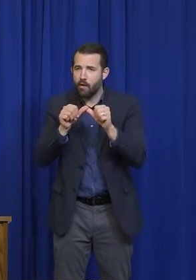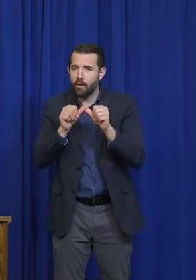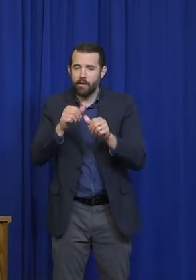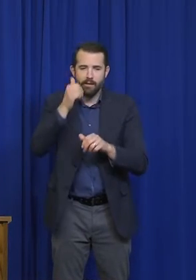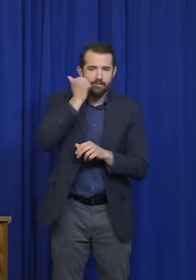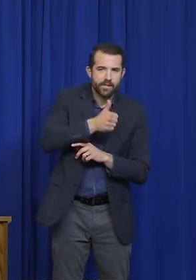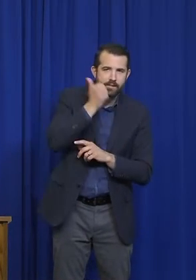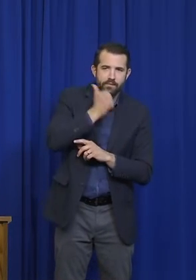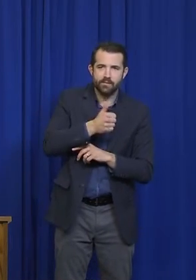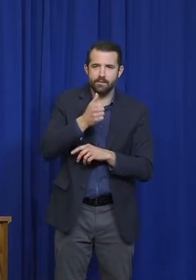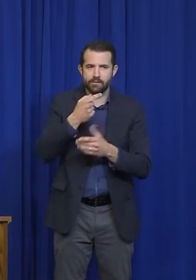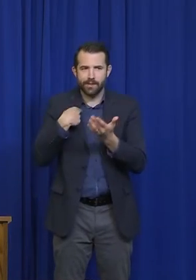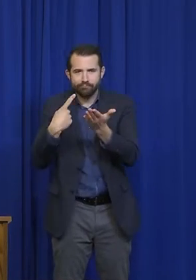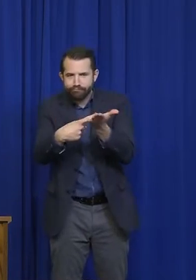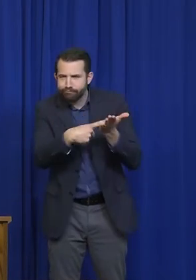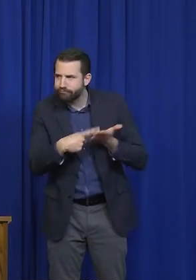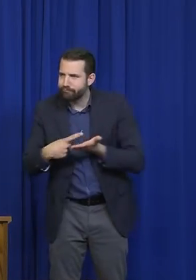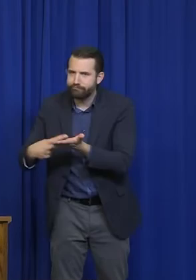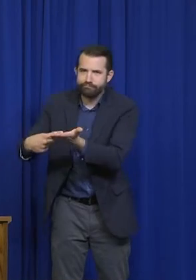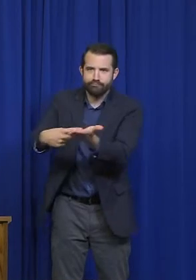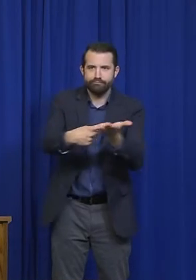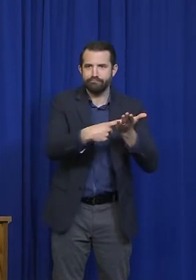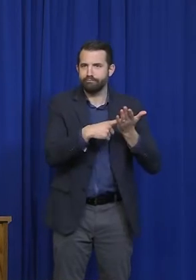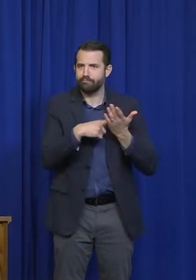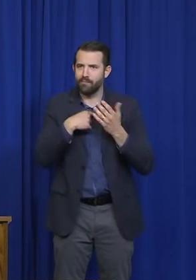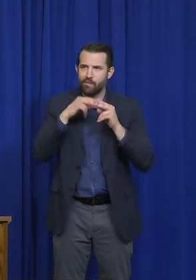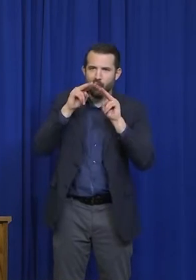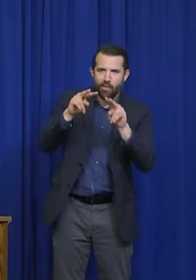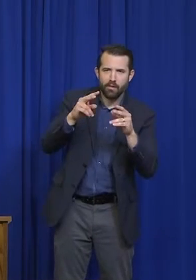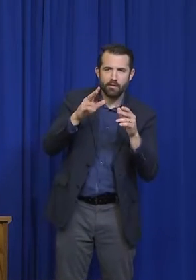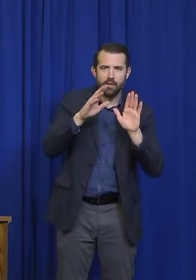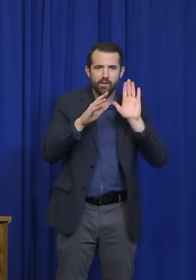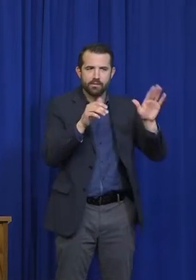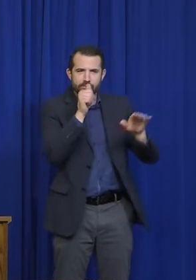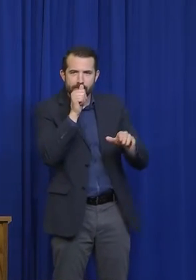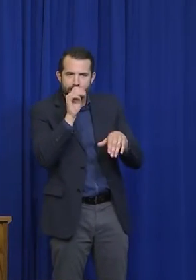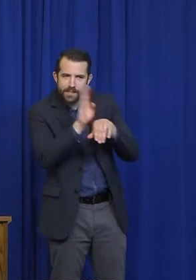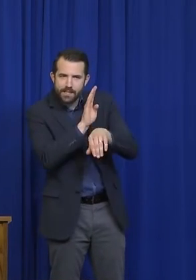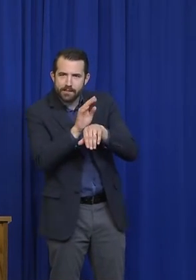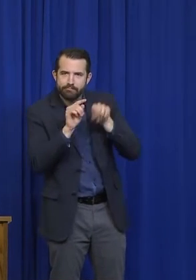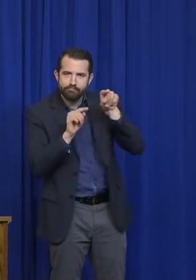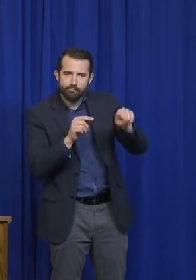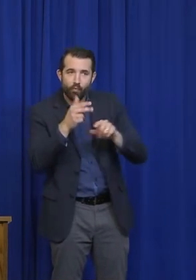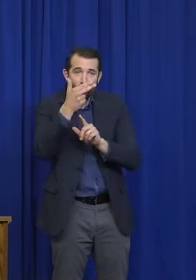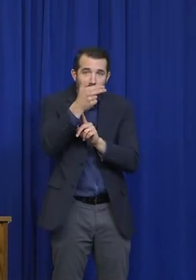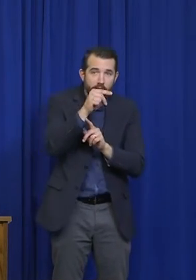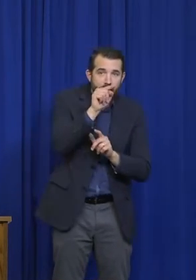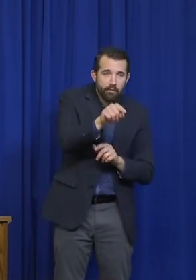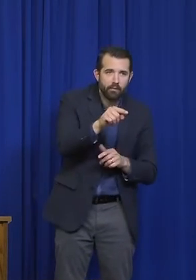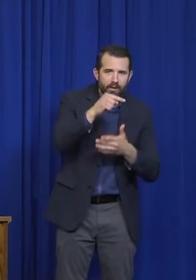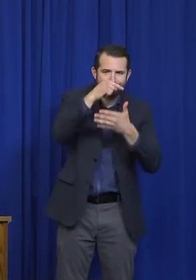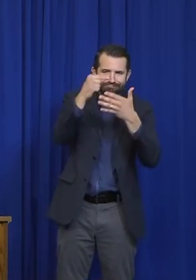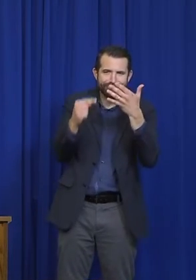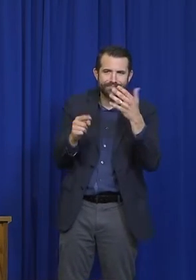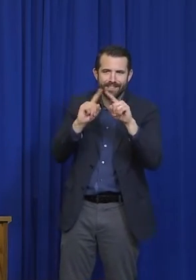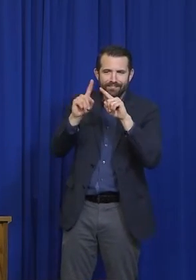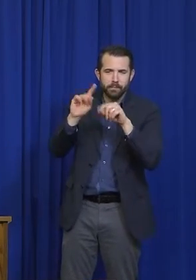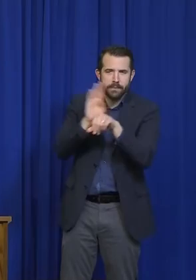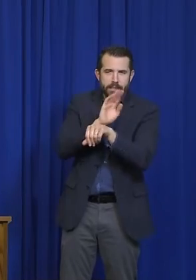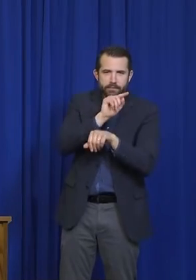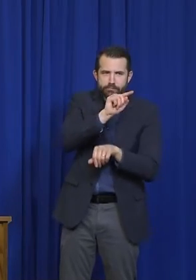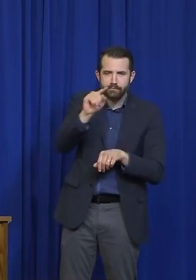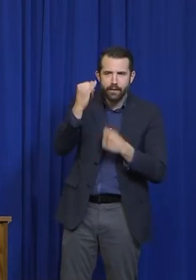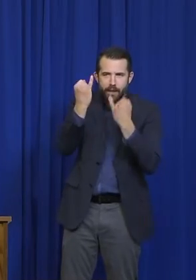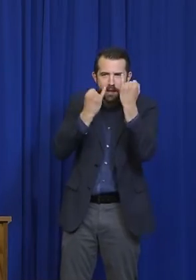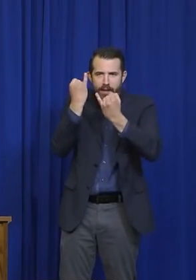look in partnership with the private sector on what is safe to do, when is it safe to do, are things changing that allow us to